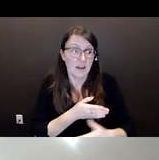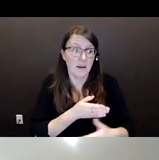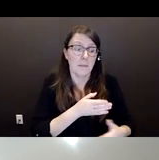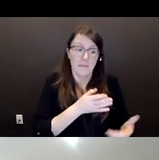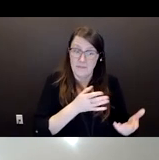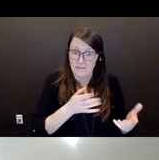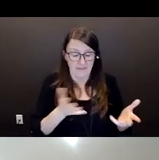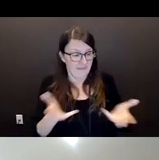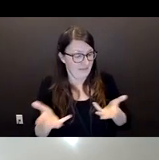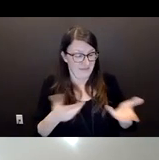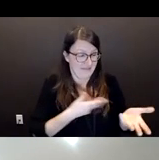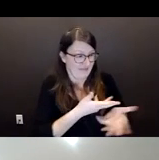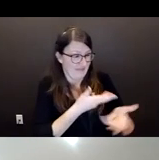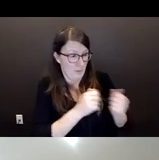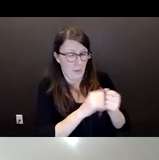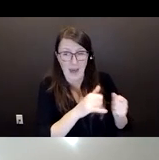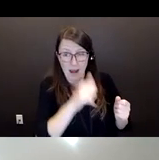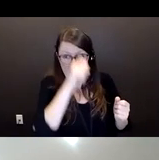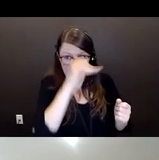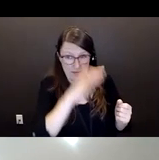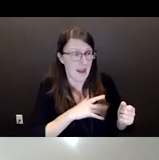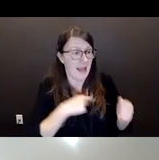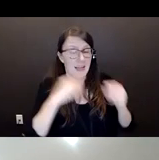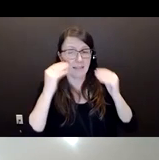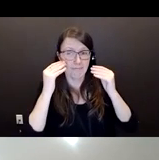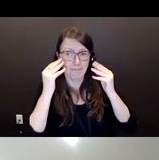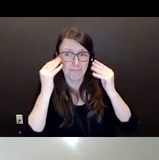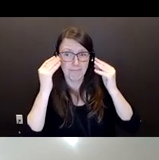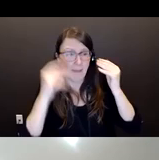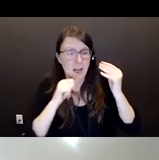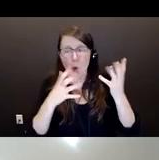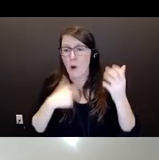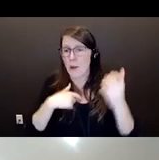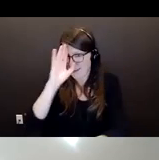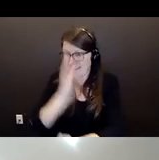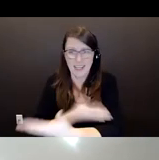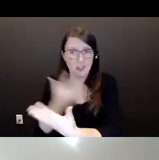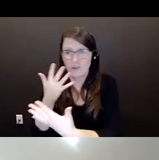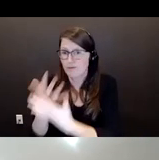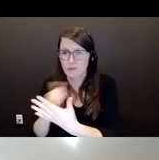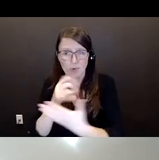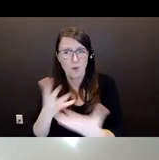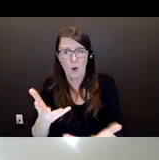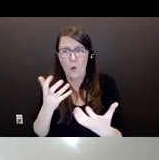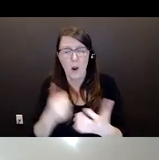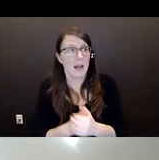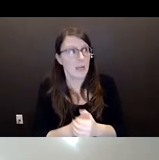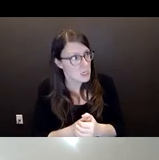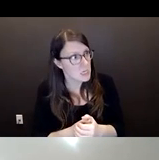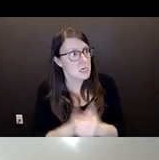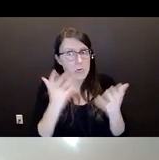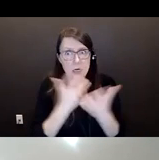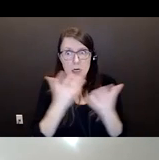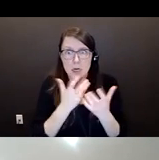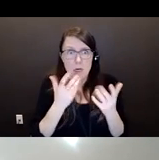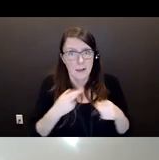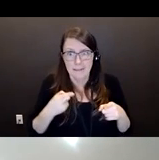It's a very, very difficult thing to do, to bring to their attention. And they have to be